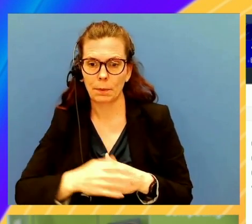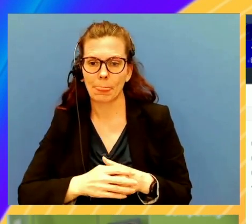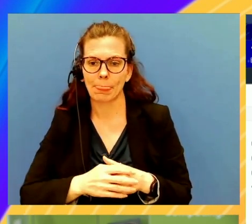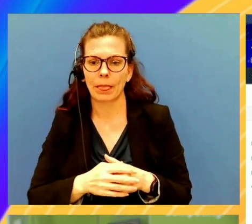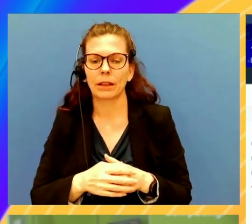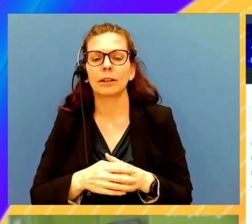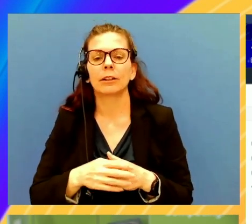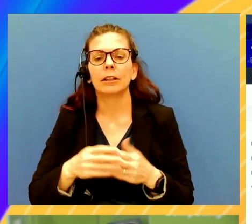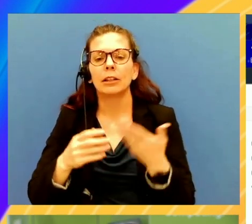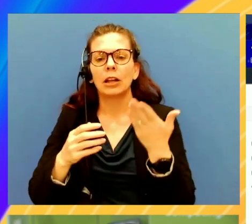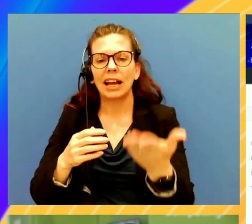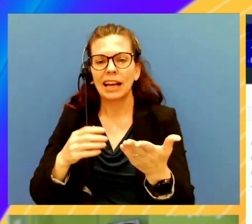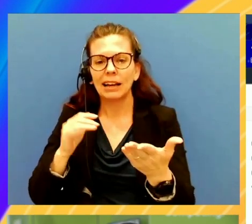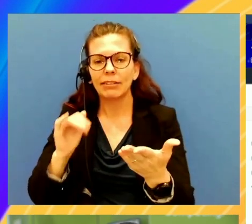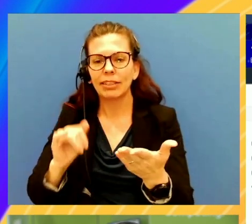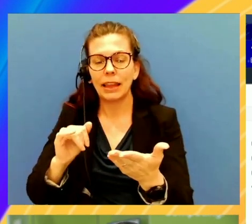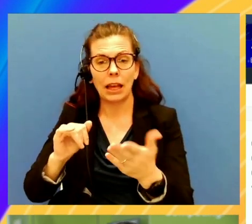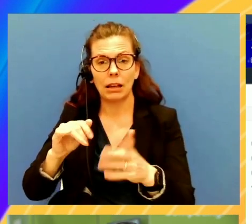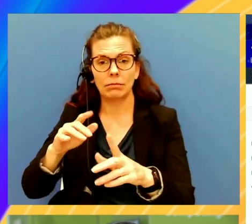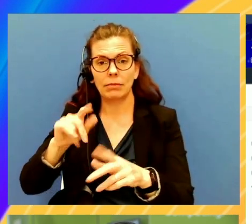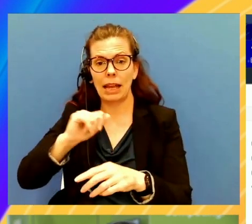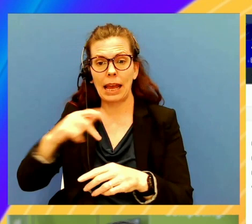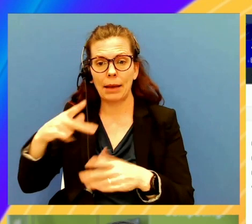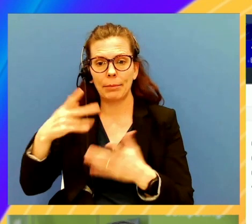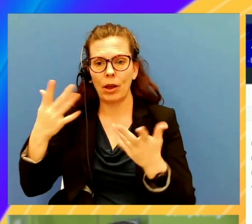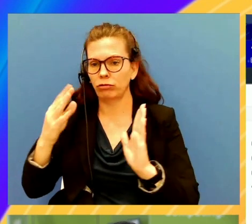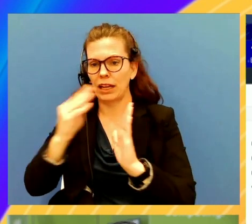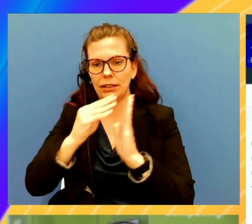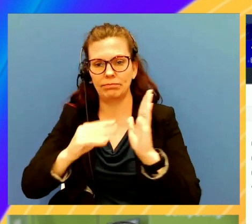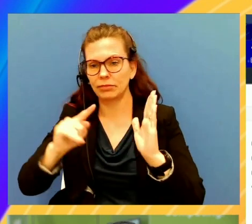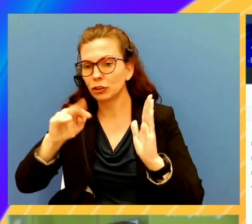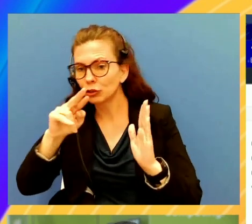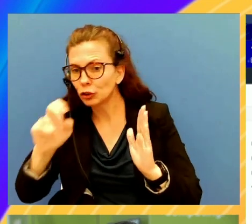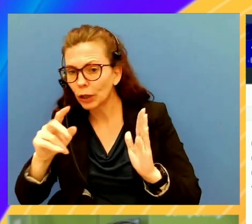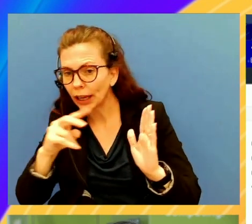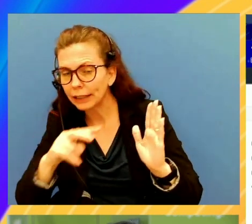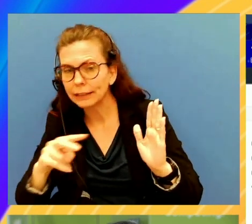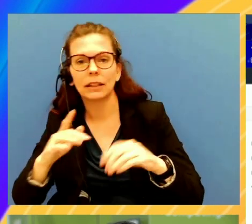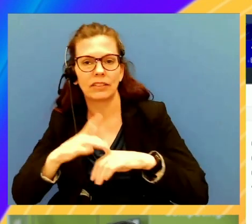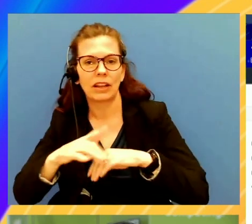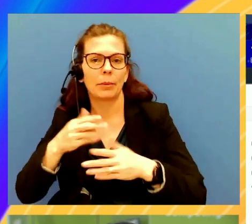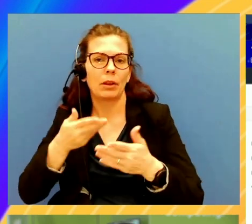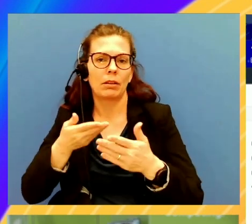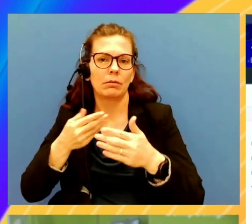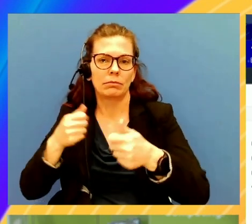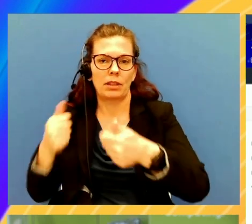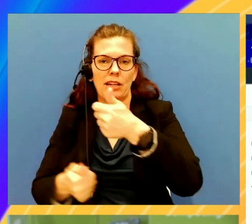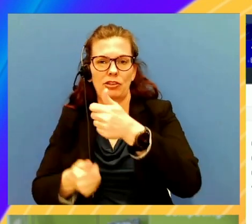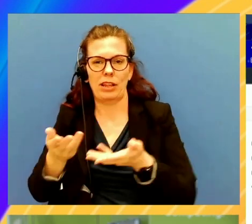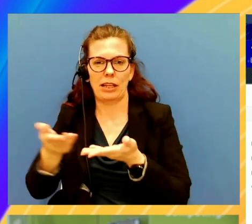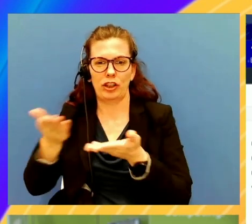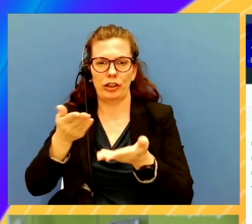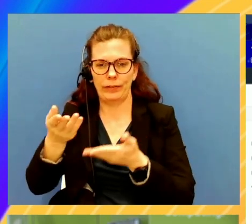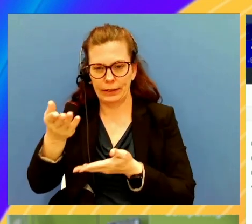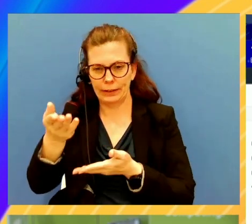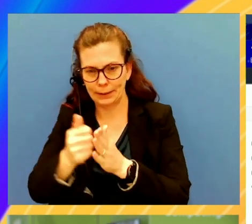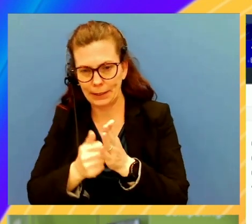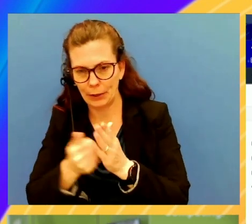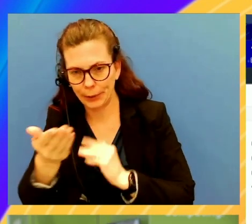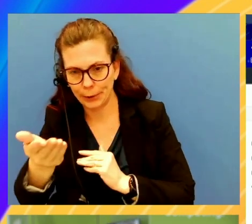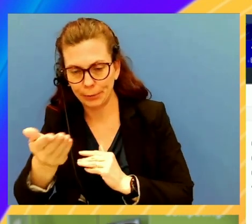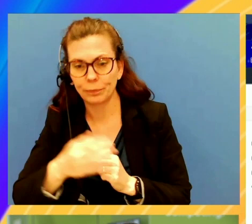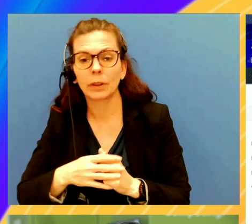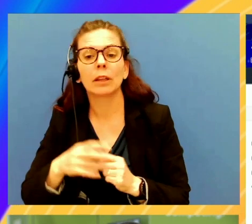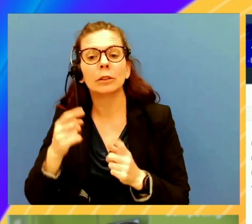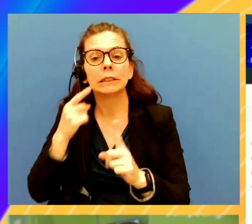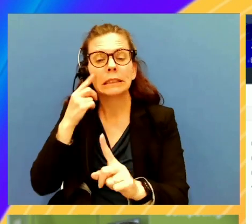Pet Adoption application is already emitting all the traces and is available under the service node map out here. And as Nicole's covered,